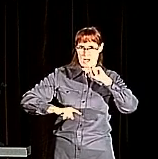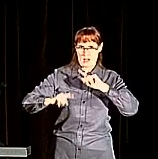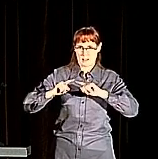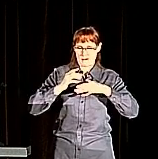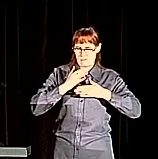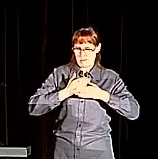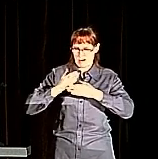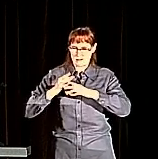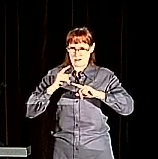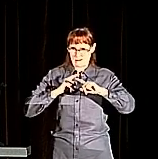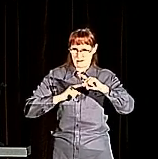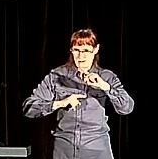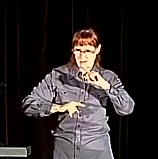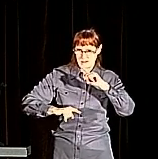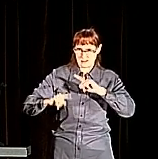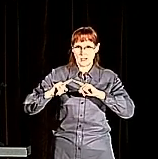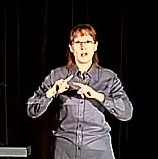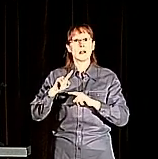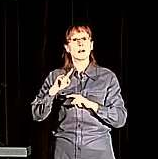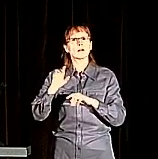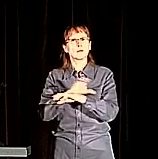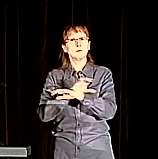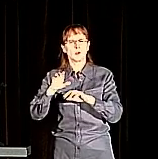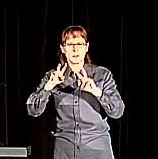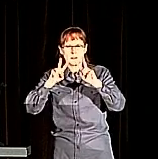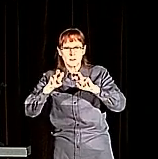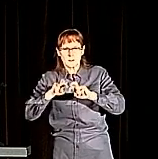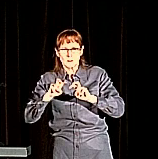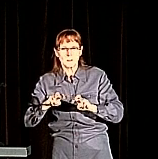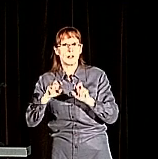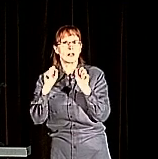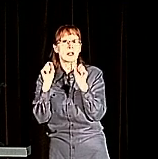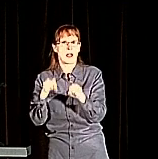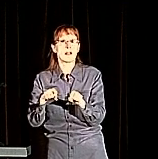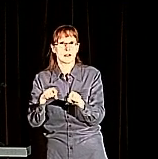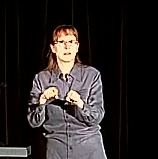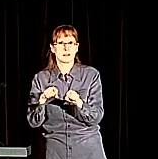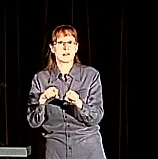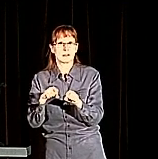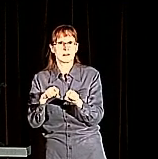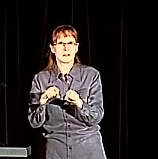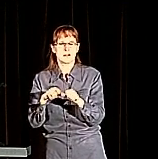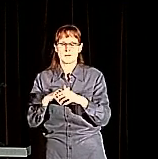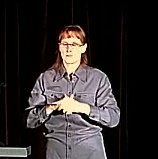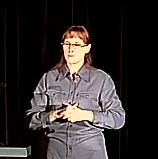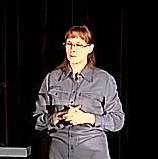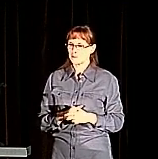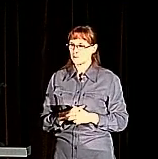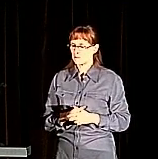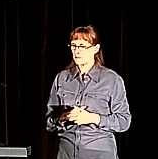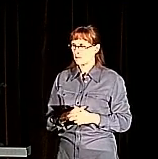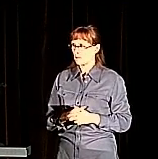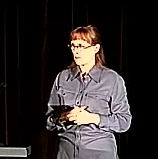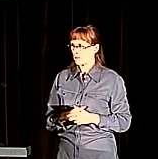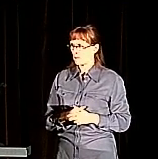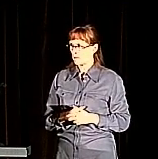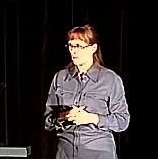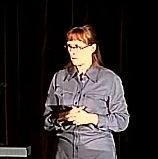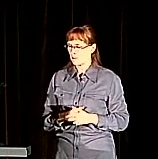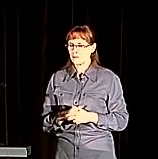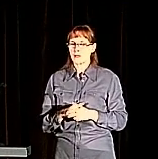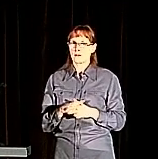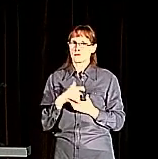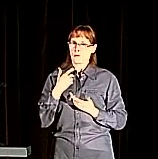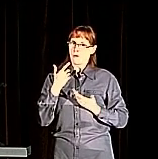could better understand what they were. And, of course, the actual search tool, which stakeholders are used to find the embedded